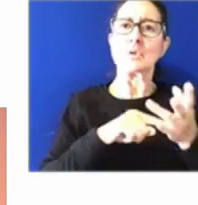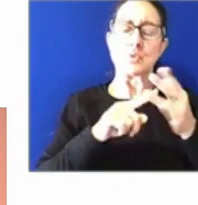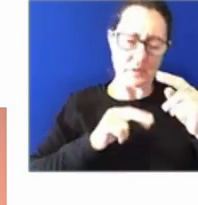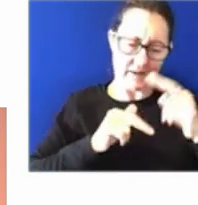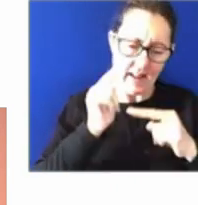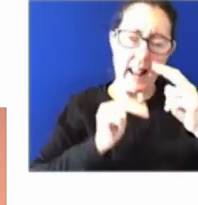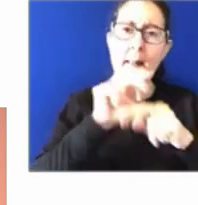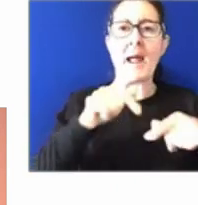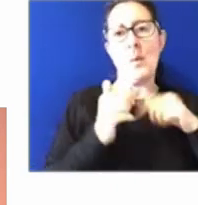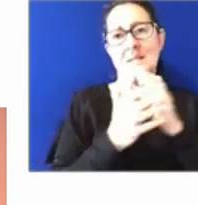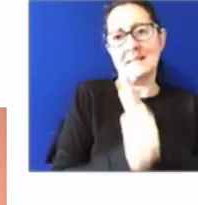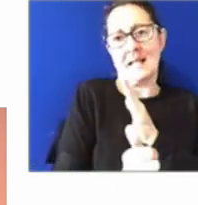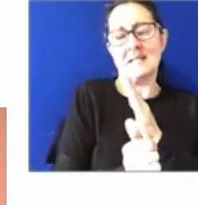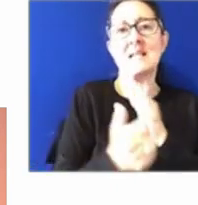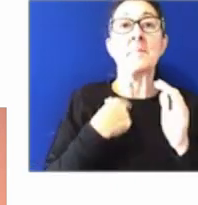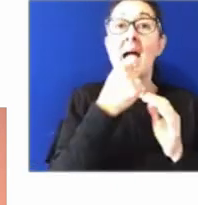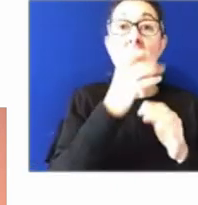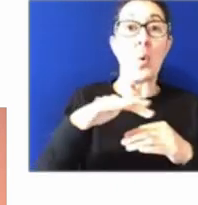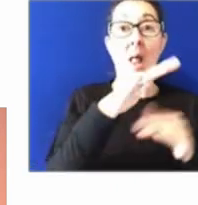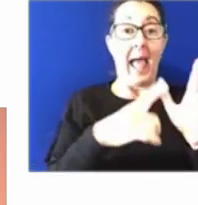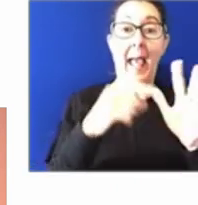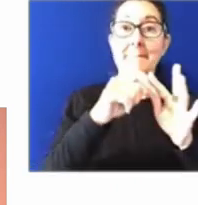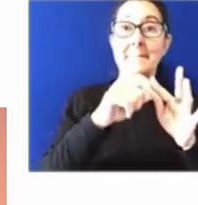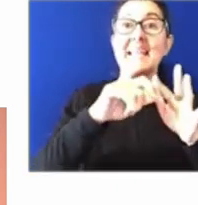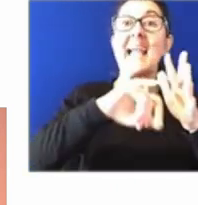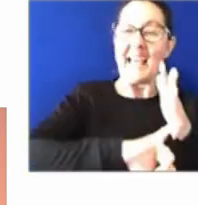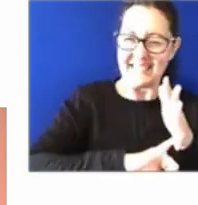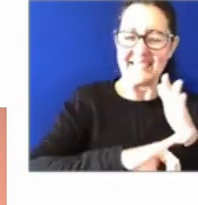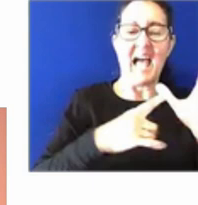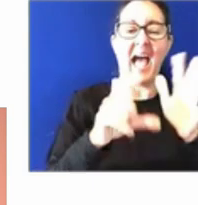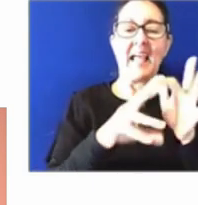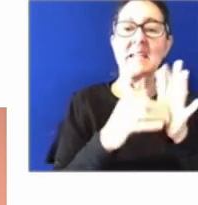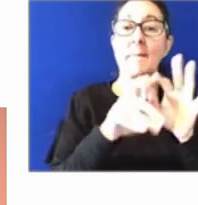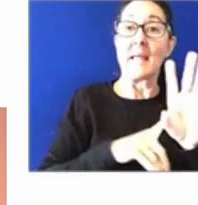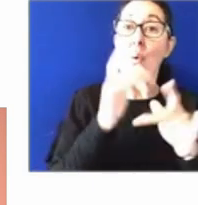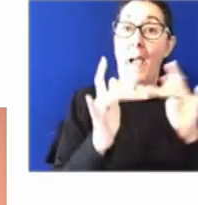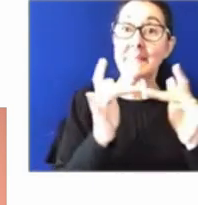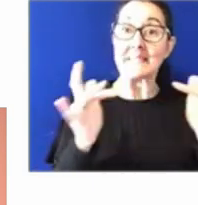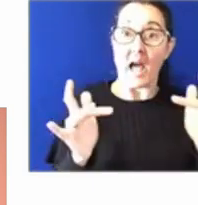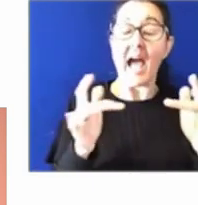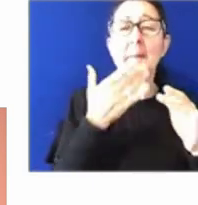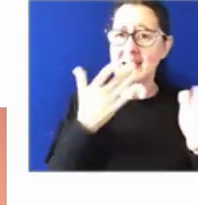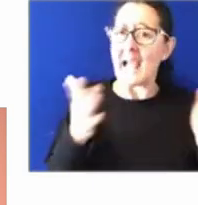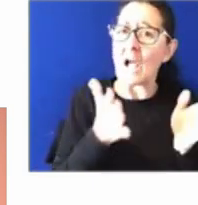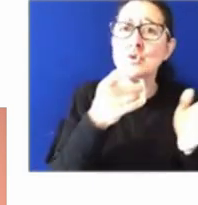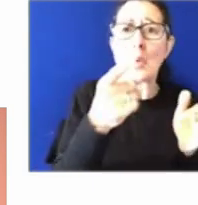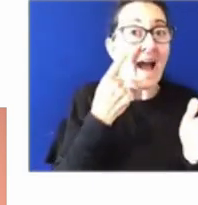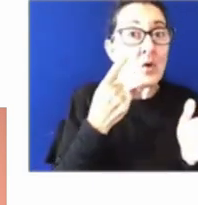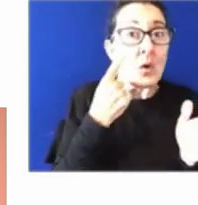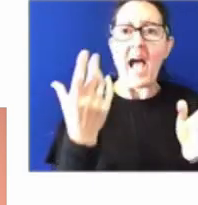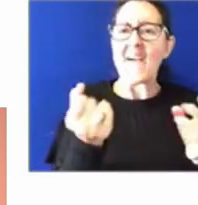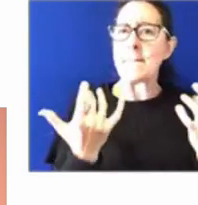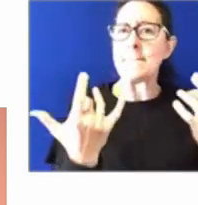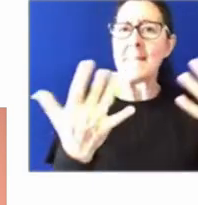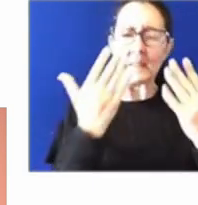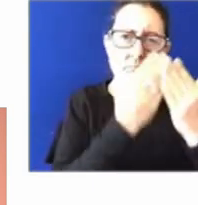APS Academy website and see the selection of courses on offer. And I know my staff are